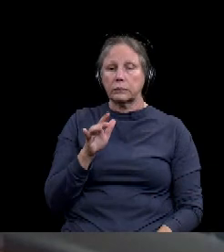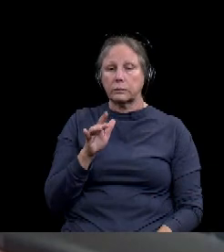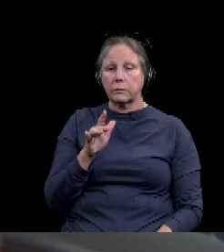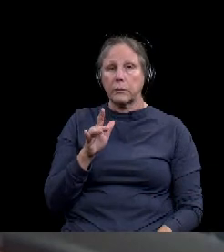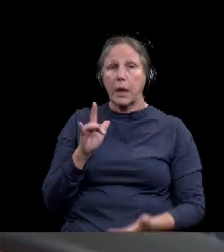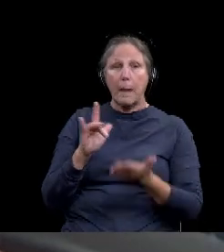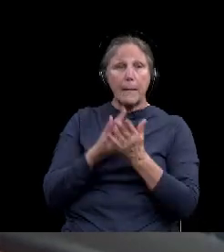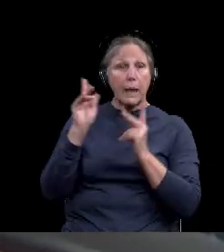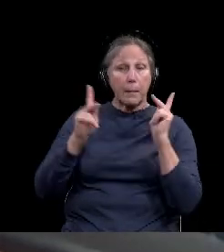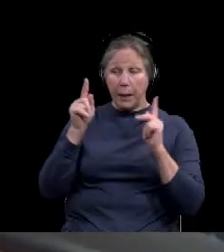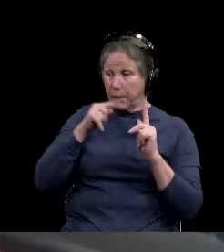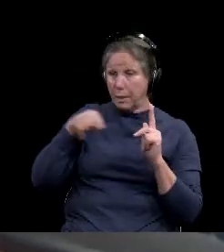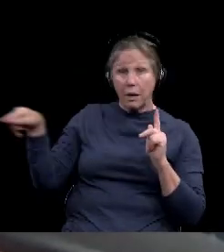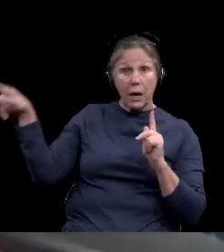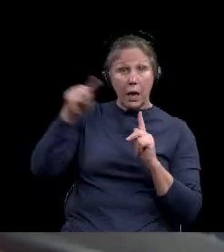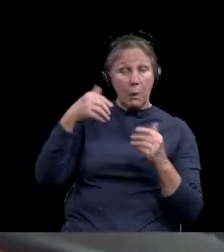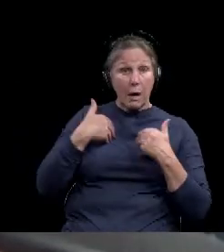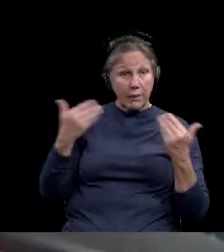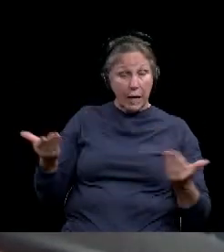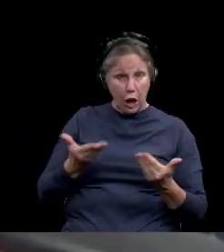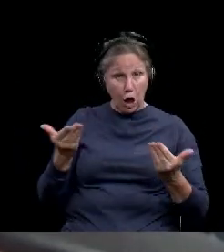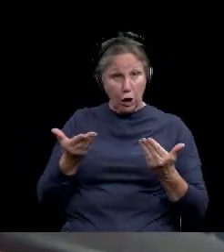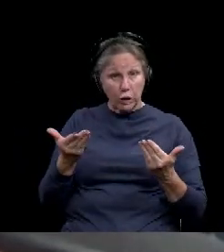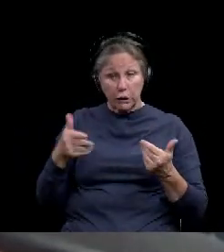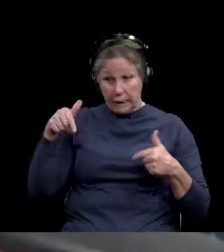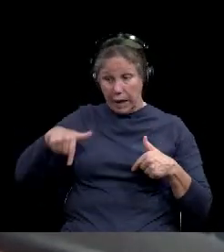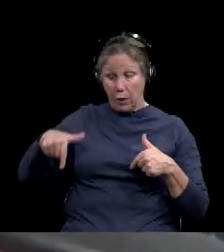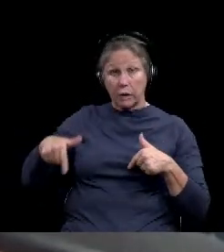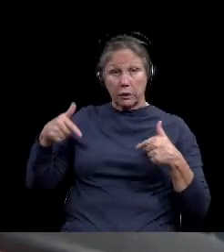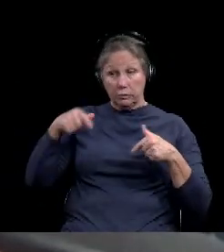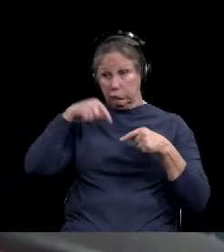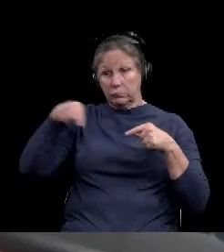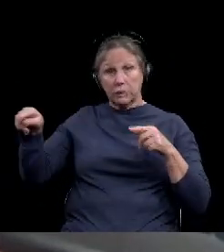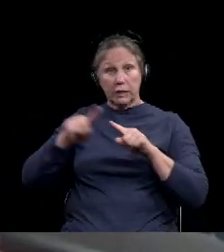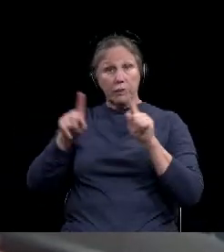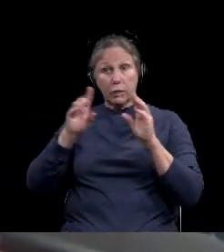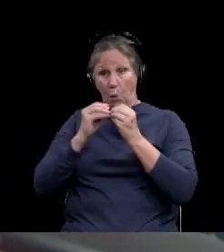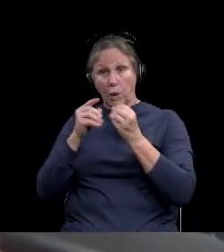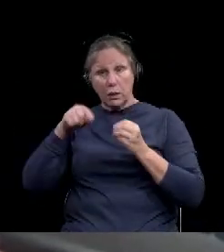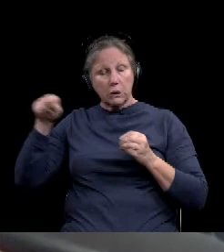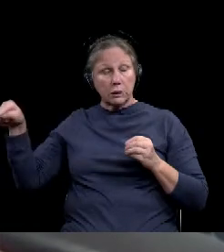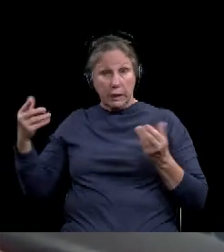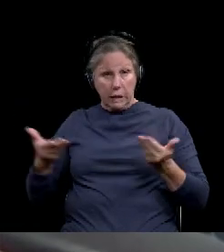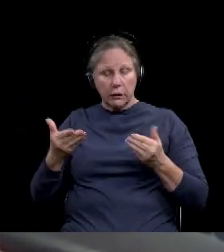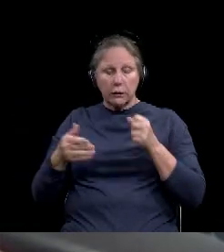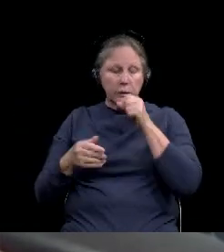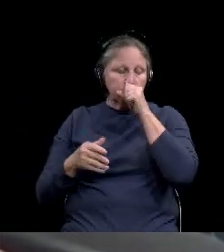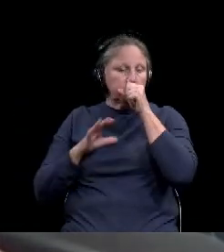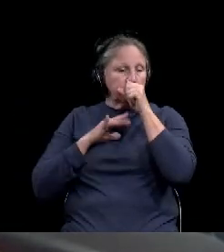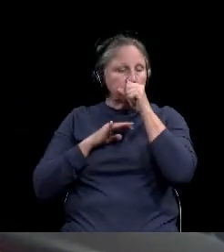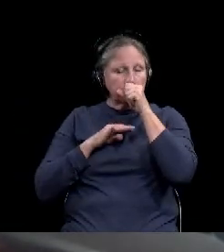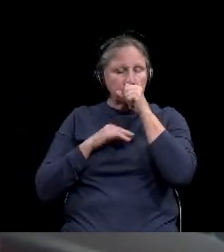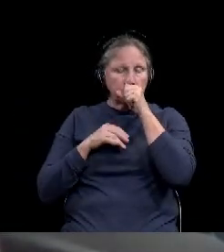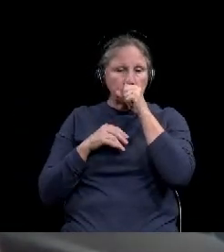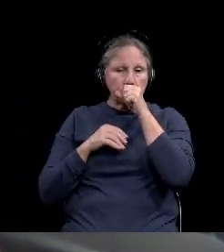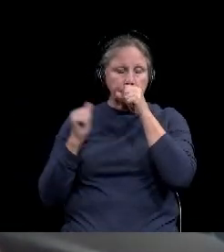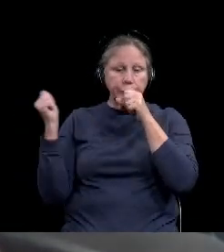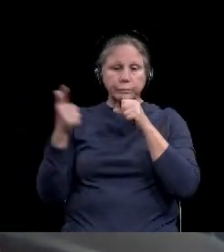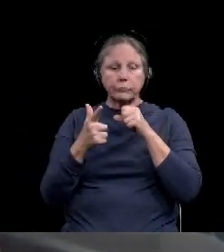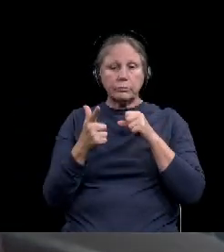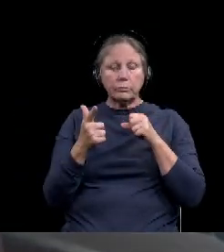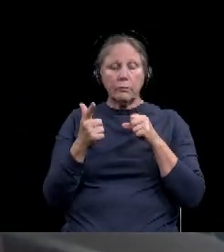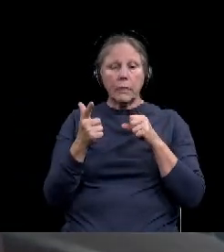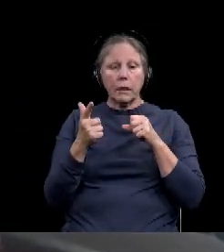medical professionals in our community that are represented on this call today. And, uh, uh, these, uh, institutions all bring,